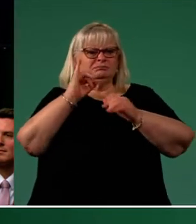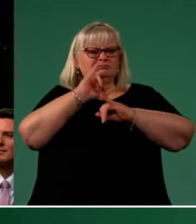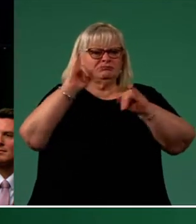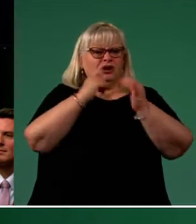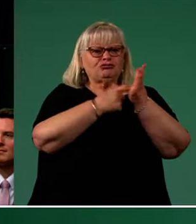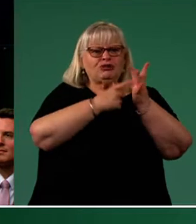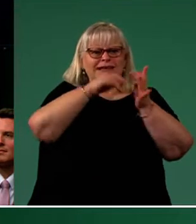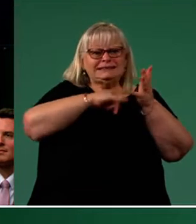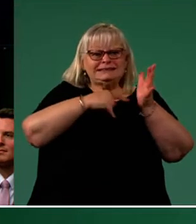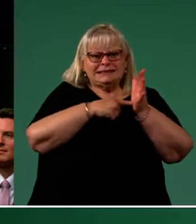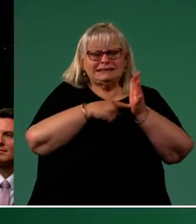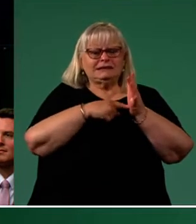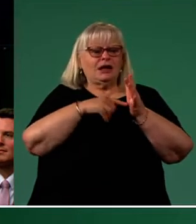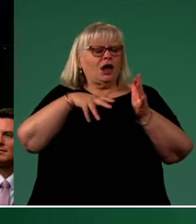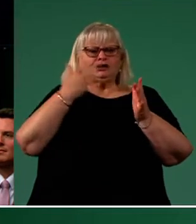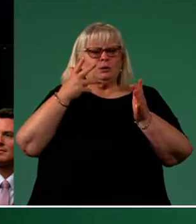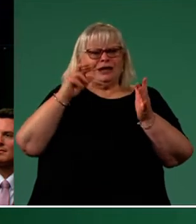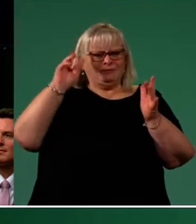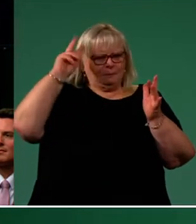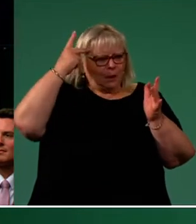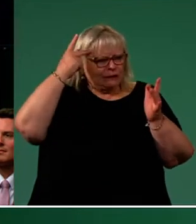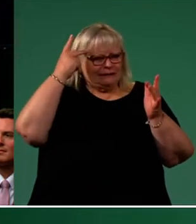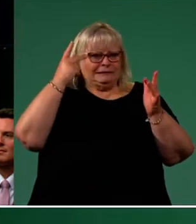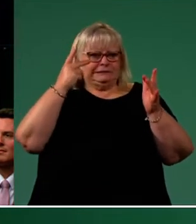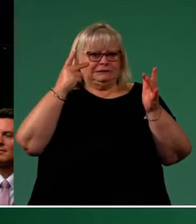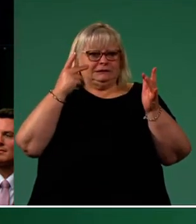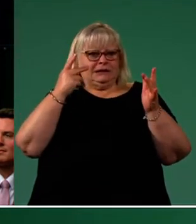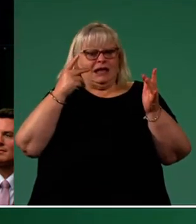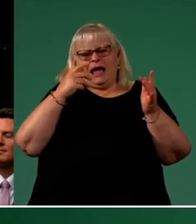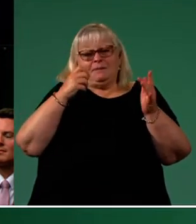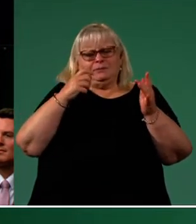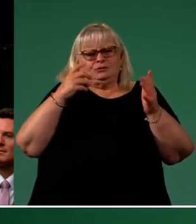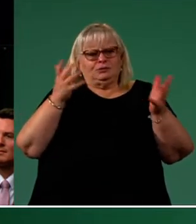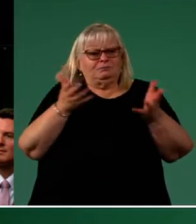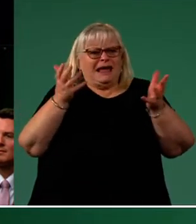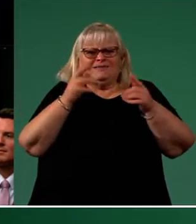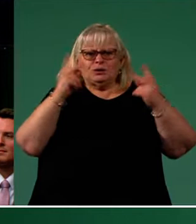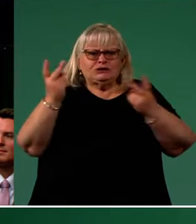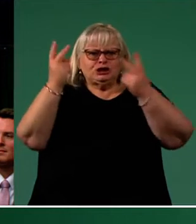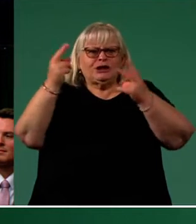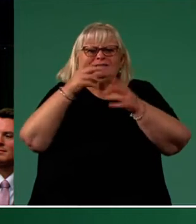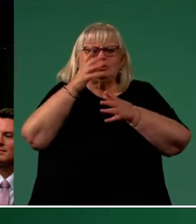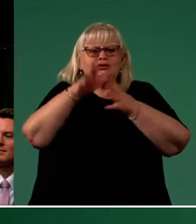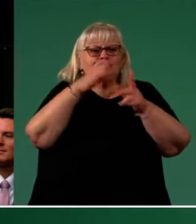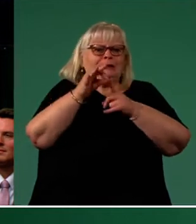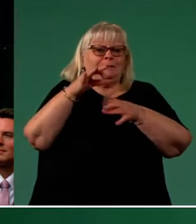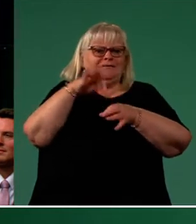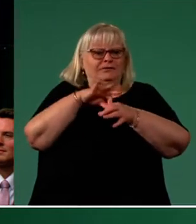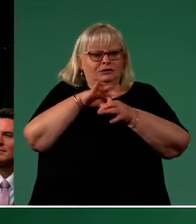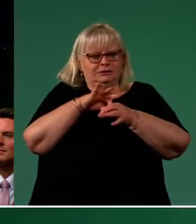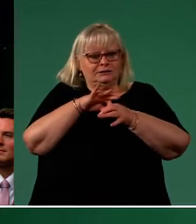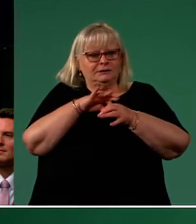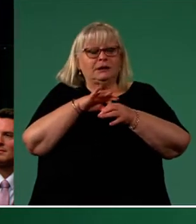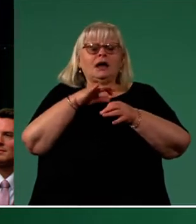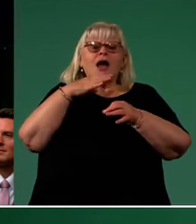playing politics with national security in the search for cheap votes. I'm here because I want to push the government to be ambitious